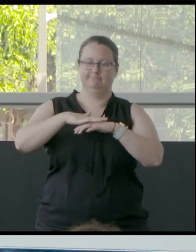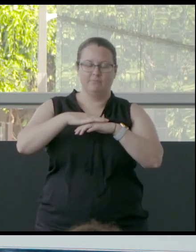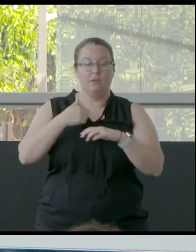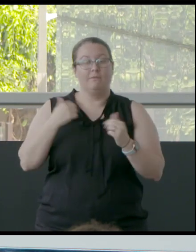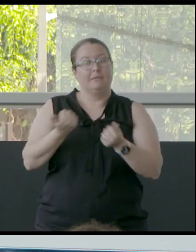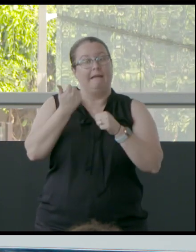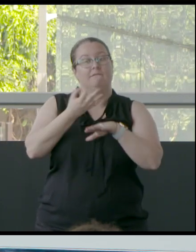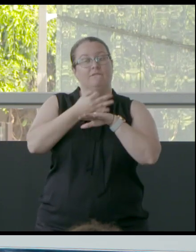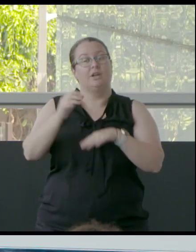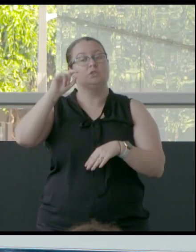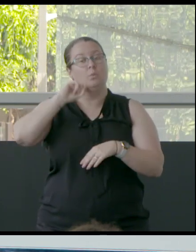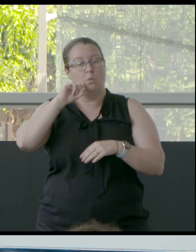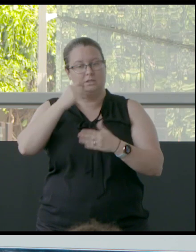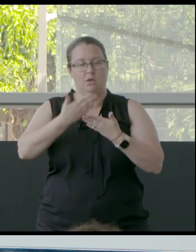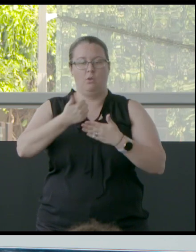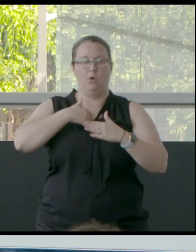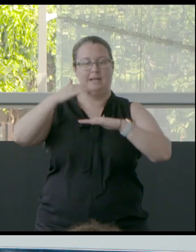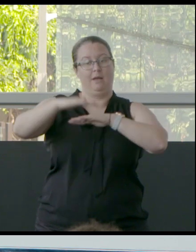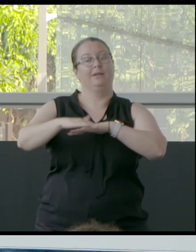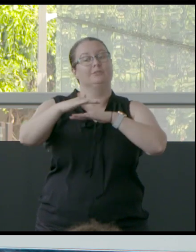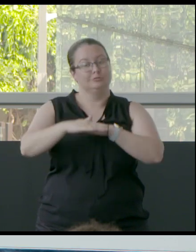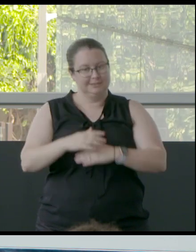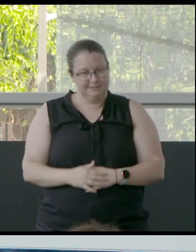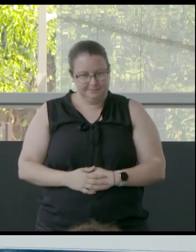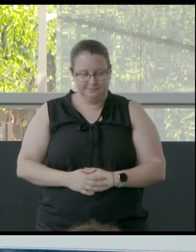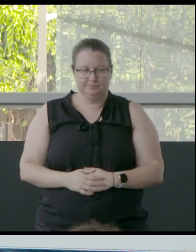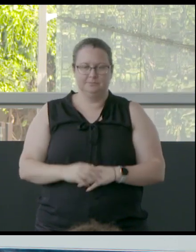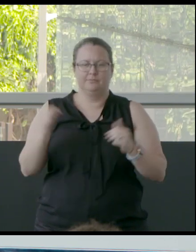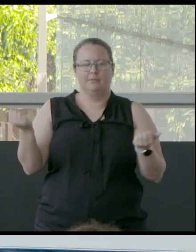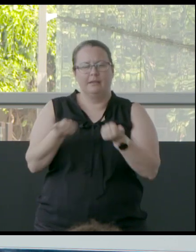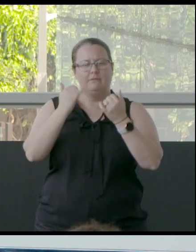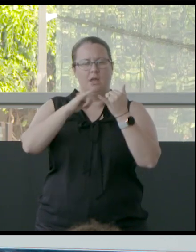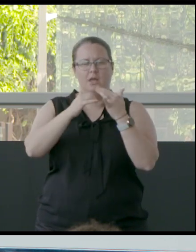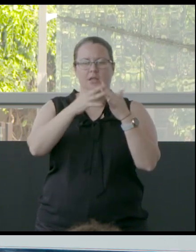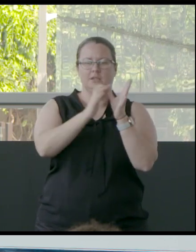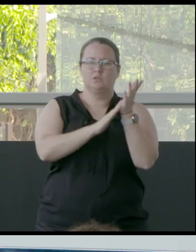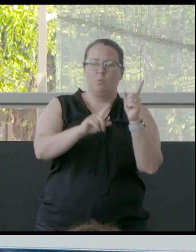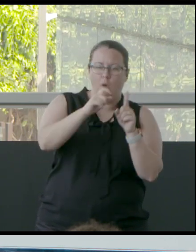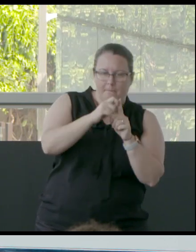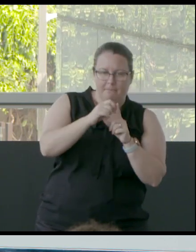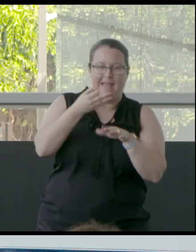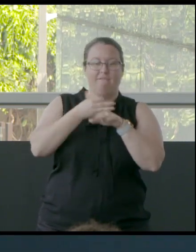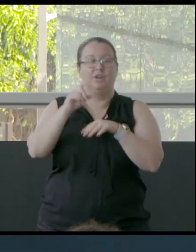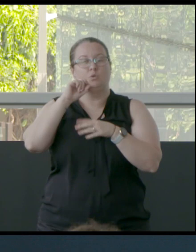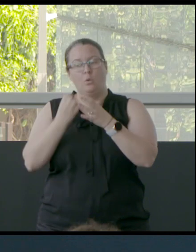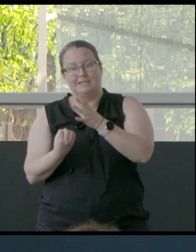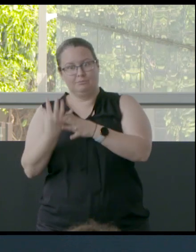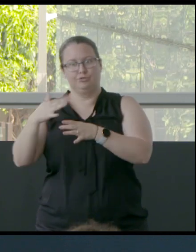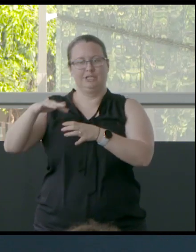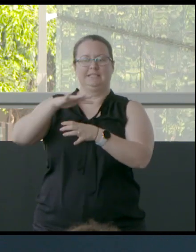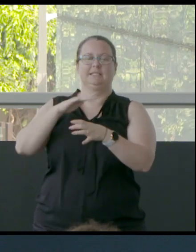on our country. A lot of swamps and freshwater springs. But